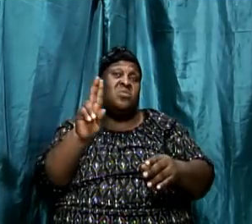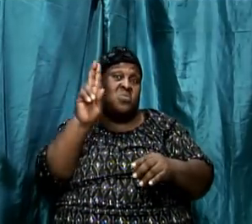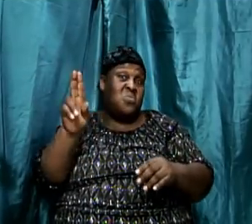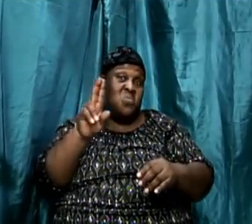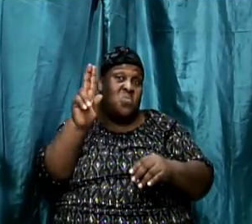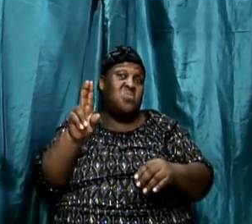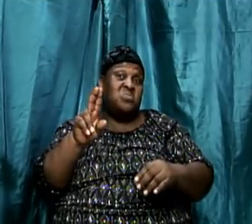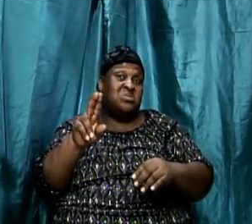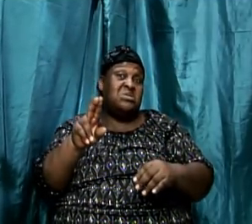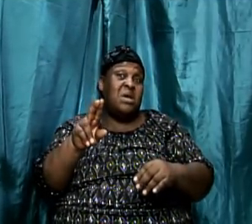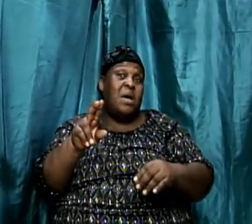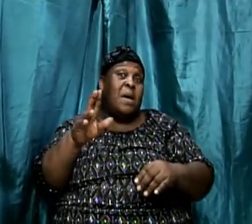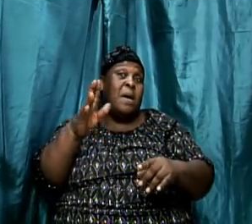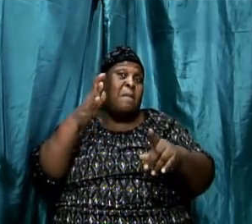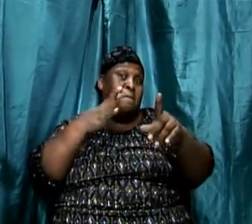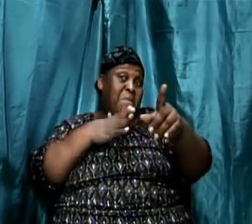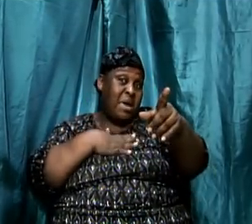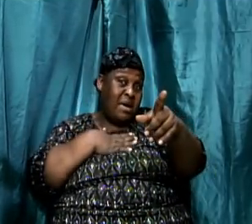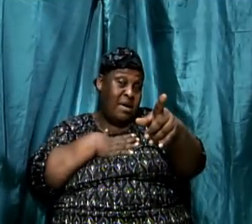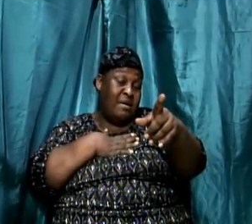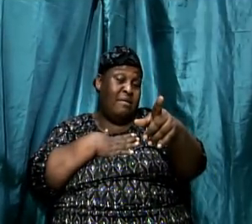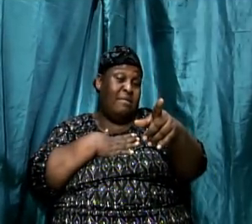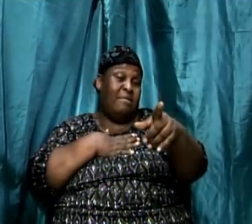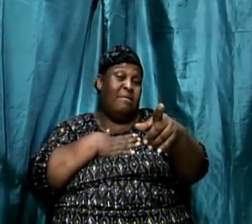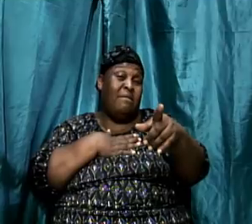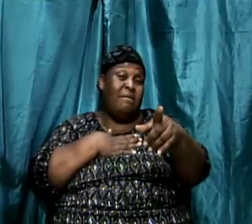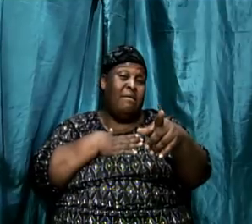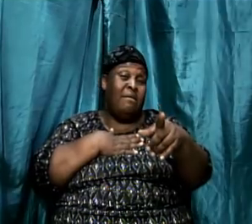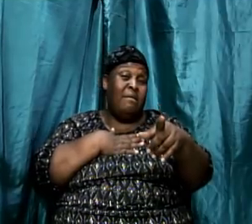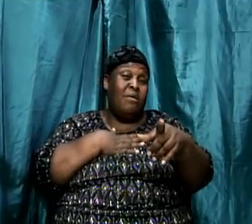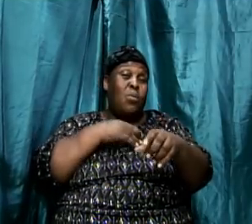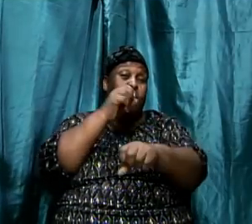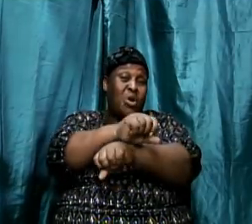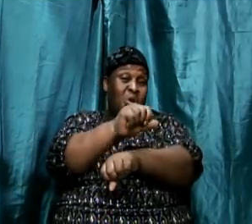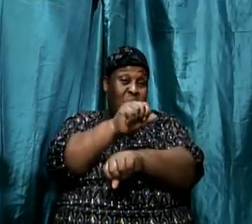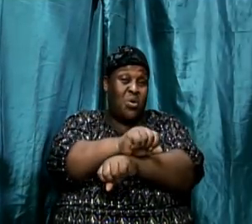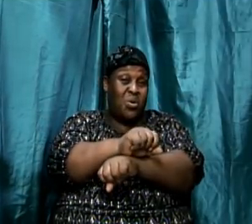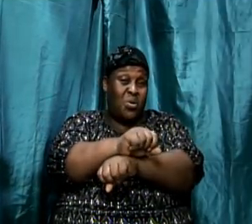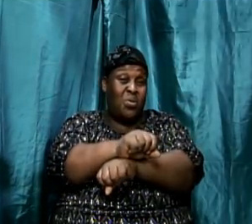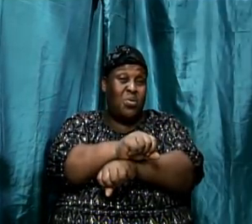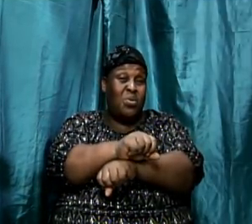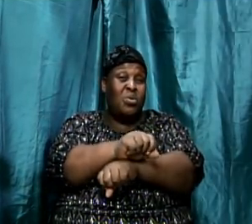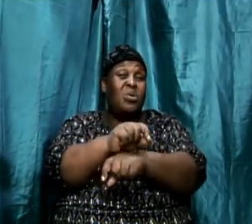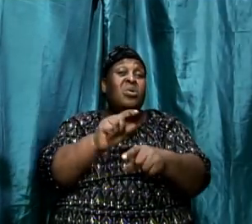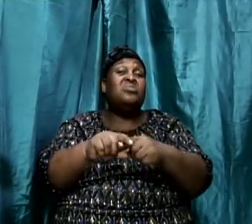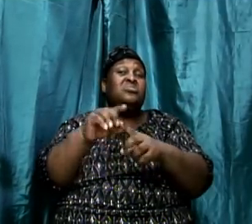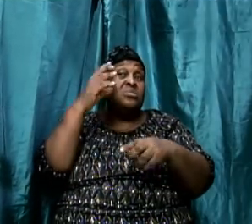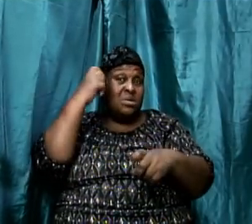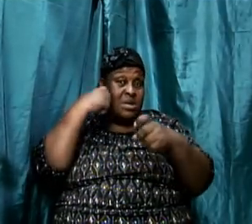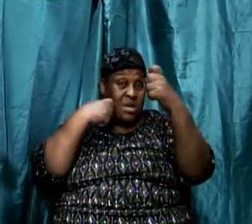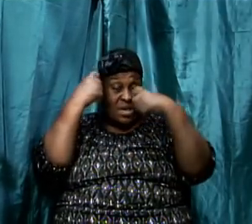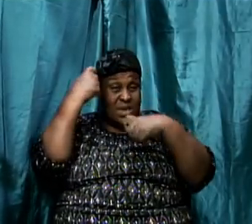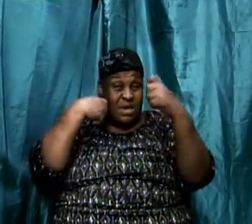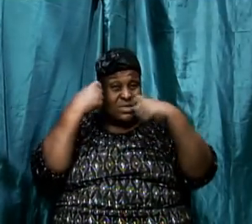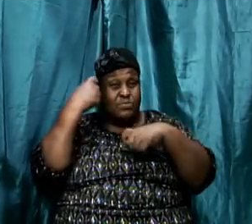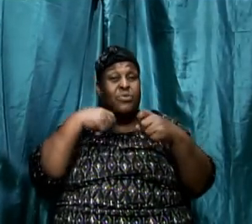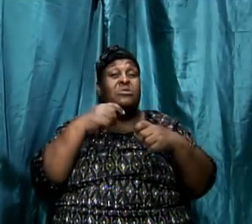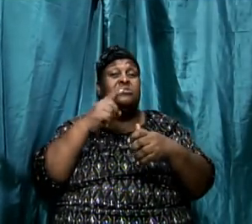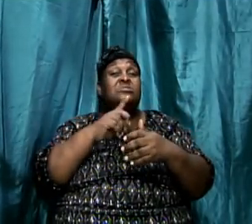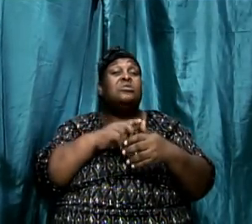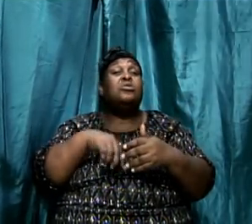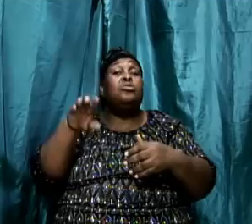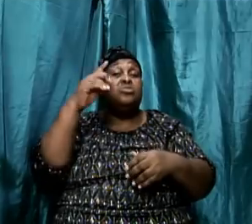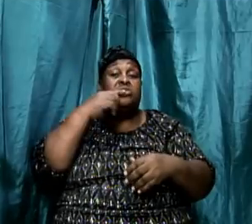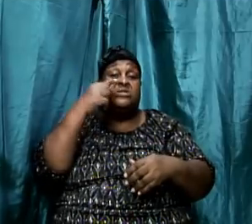God has inspired me. God used my vocabulary, used my occupation, used the way I think to express it. So the Holy